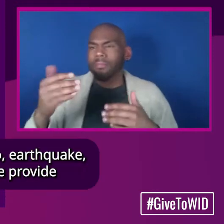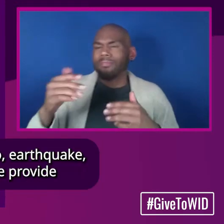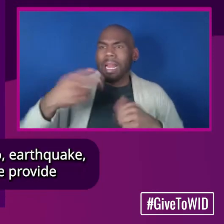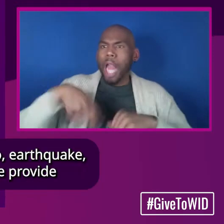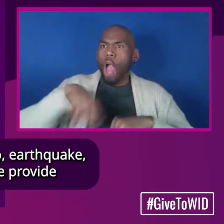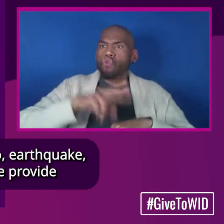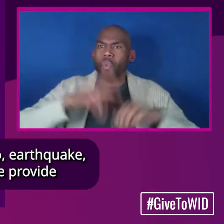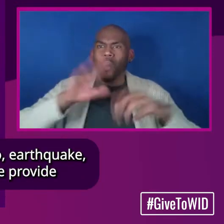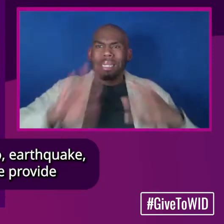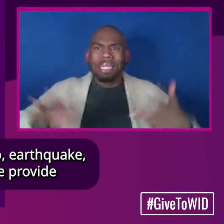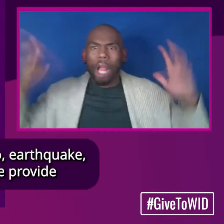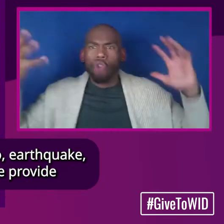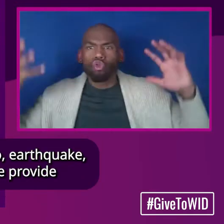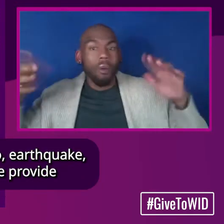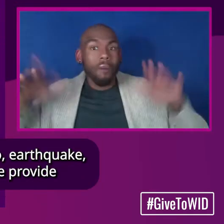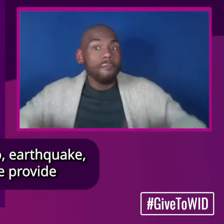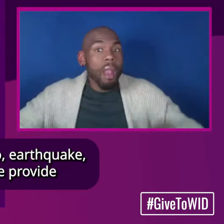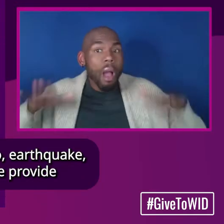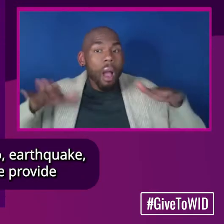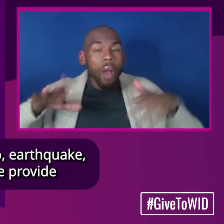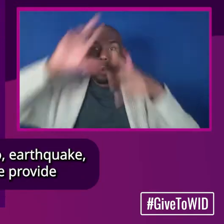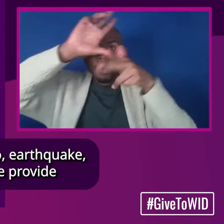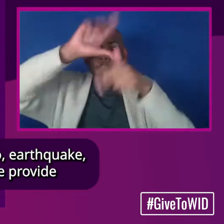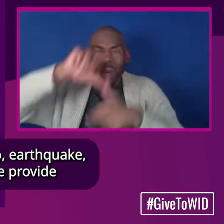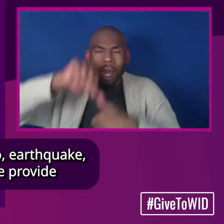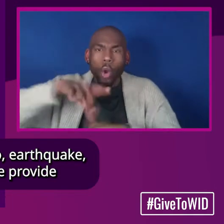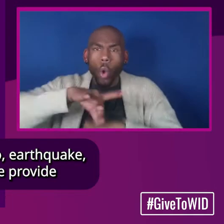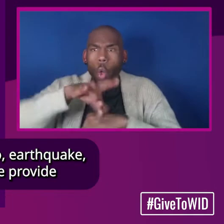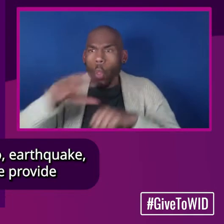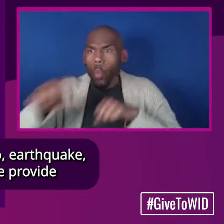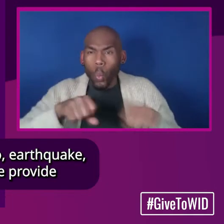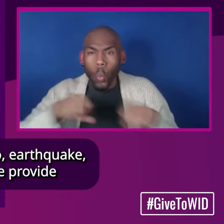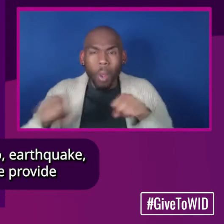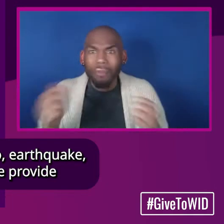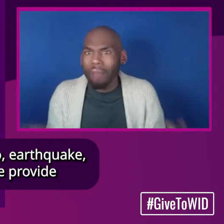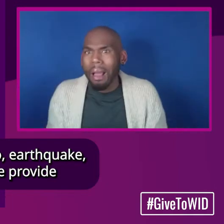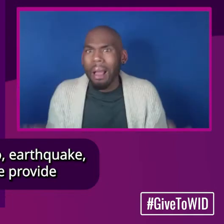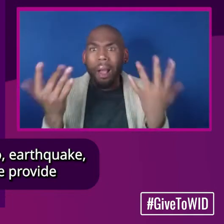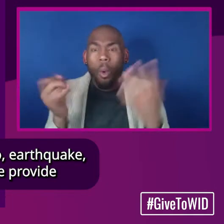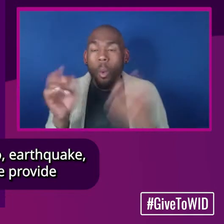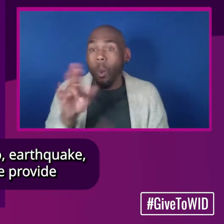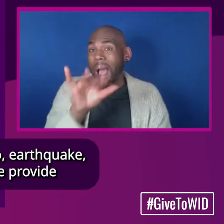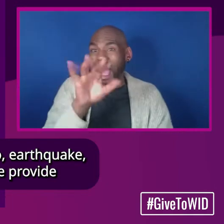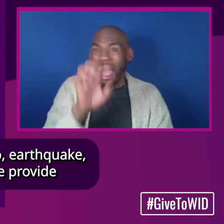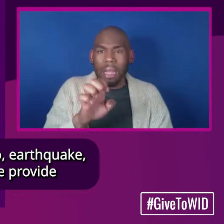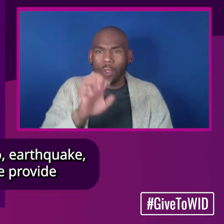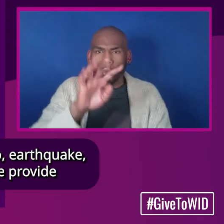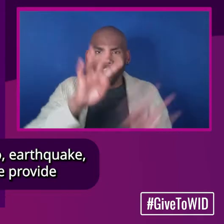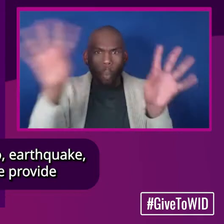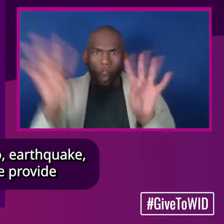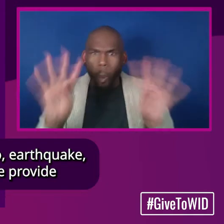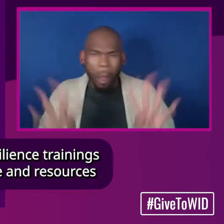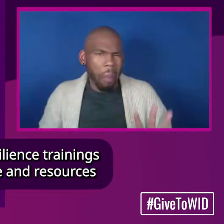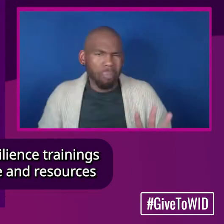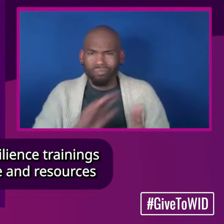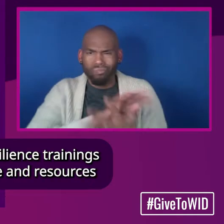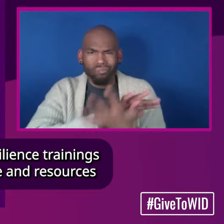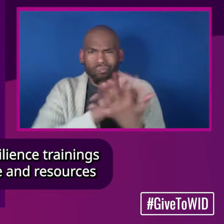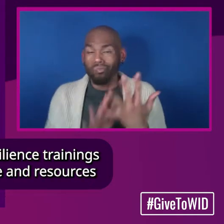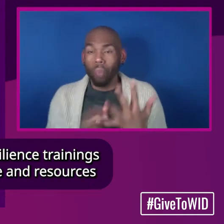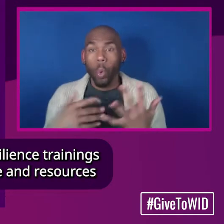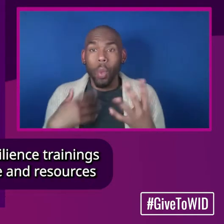Whether it's a flood, tornado, earthquake, wildfire, or ice storm, we provide